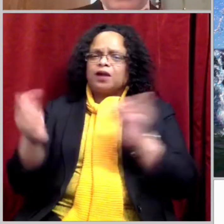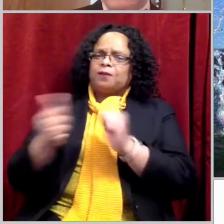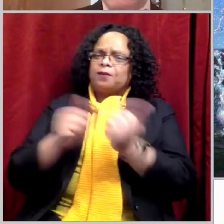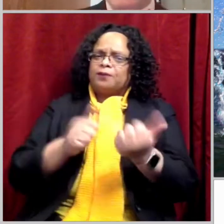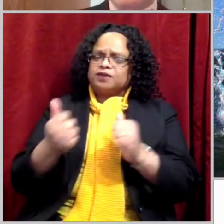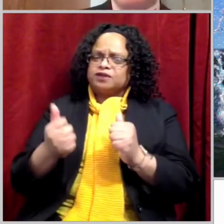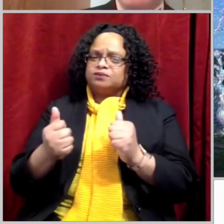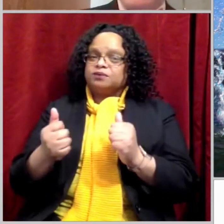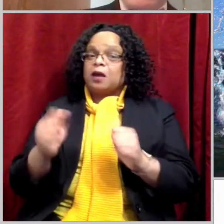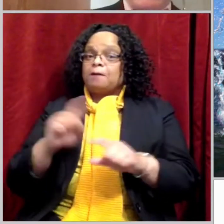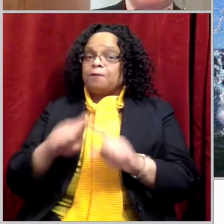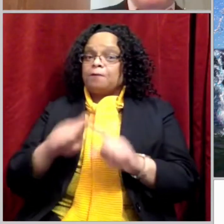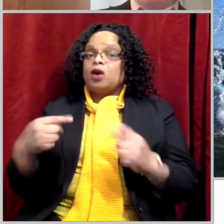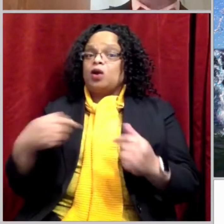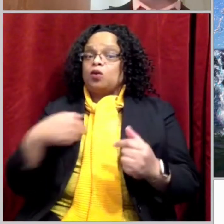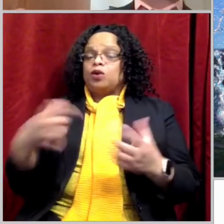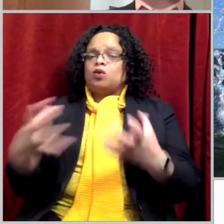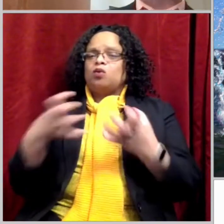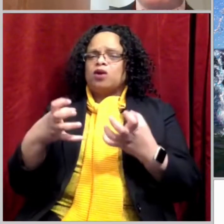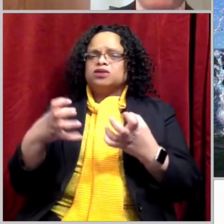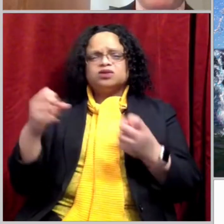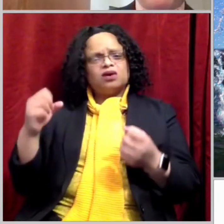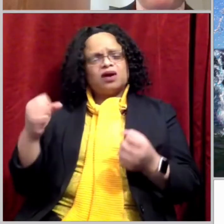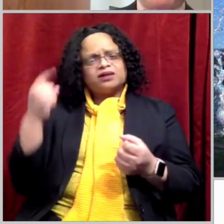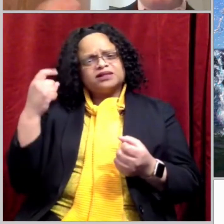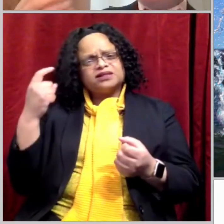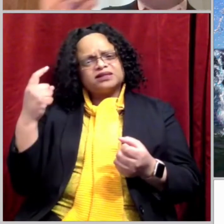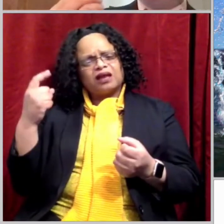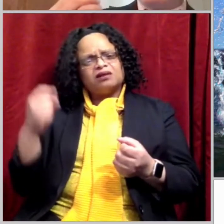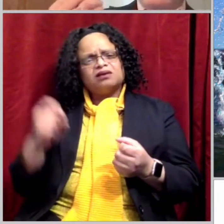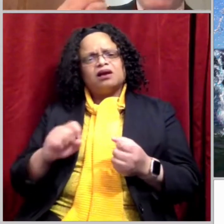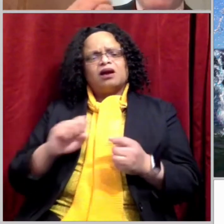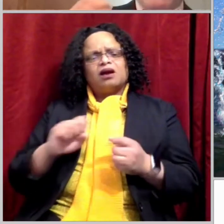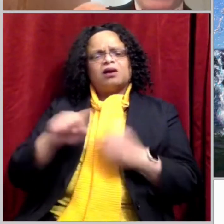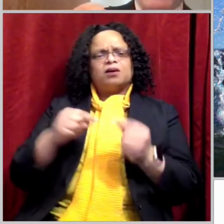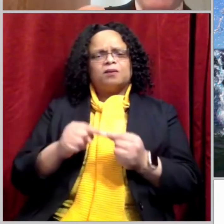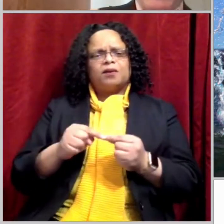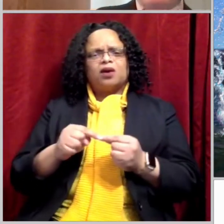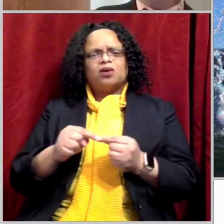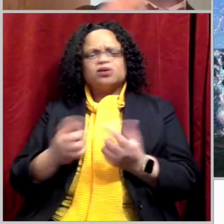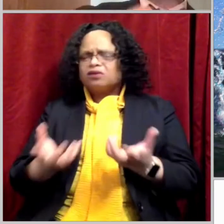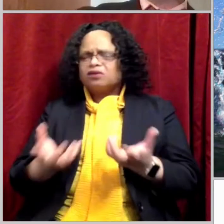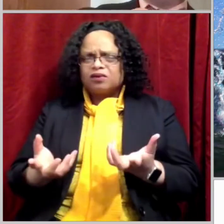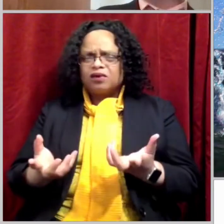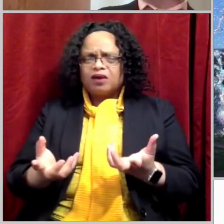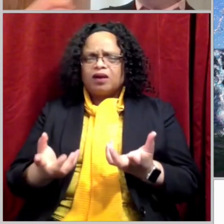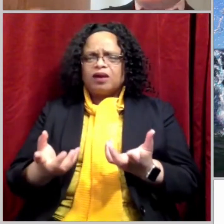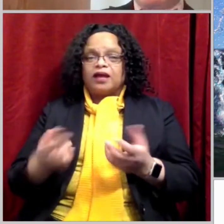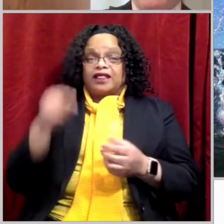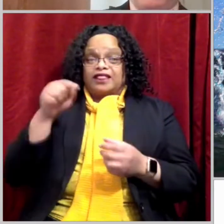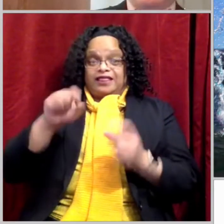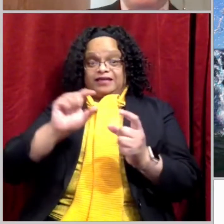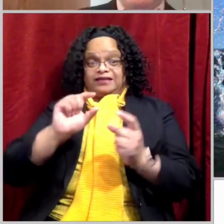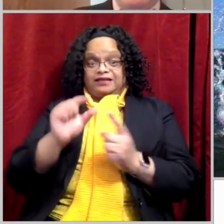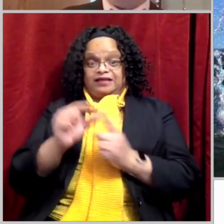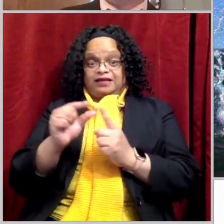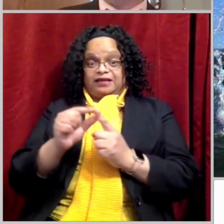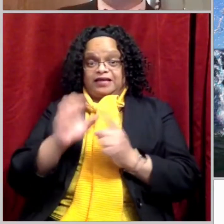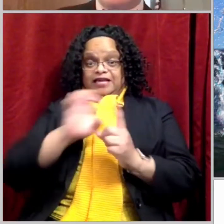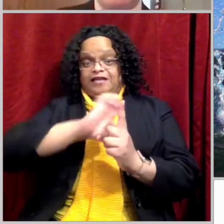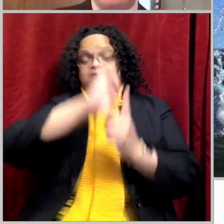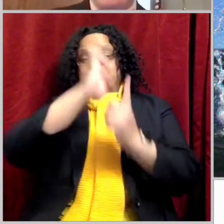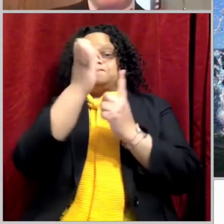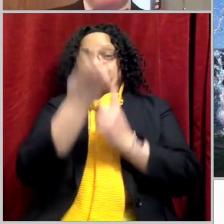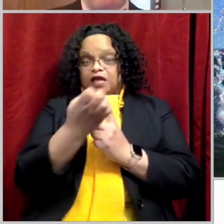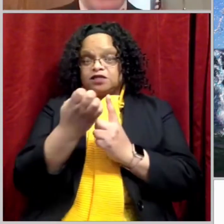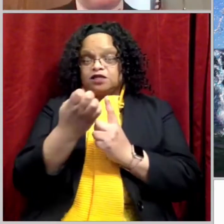find context and also extrapolate some derivatives to understand this passage, this event, in